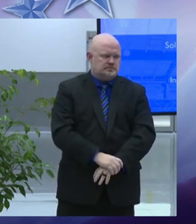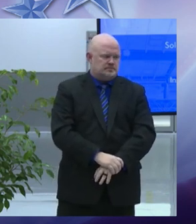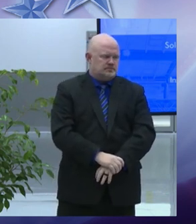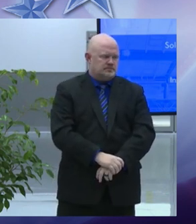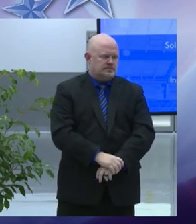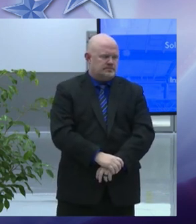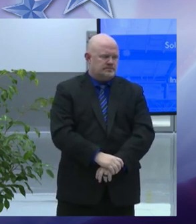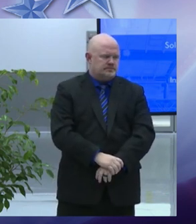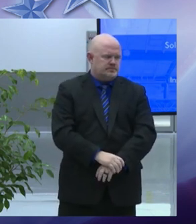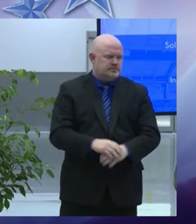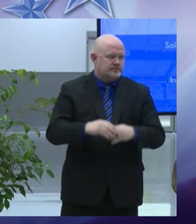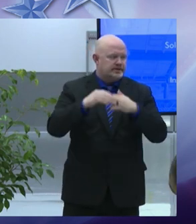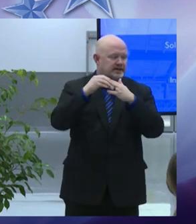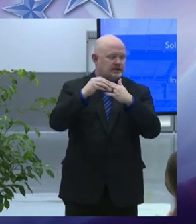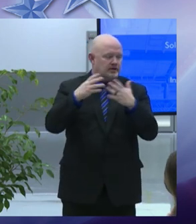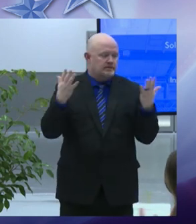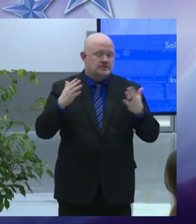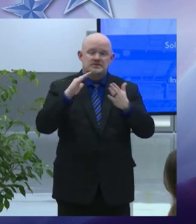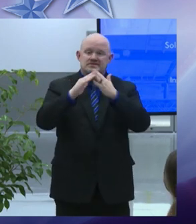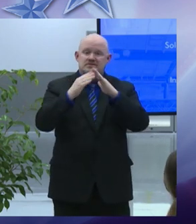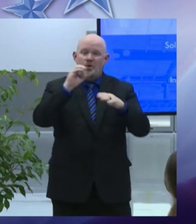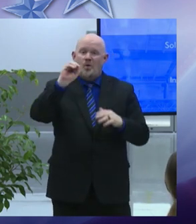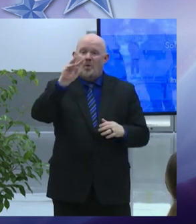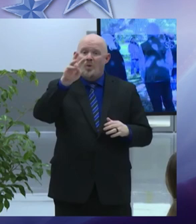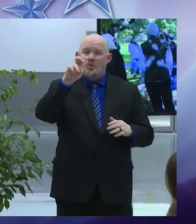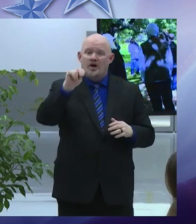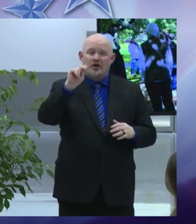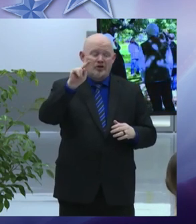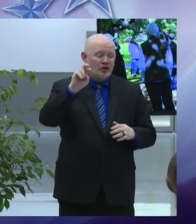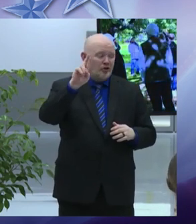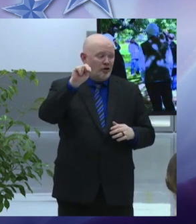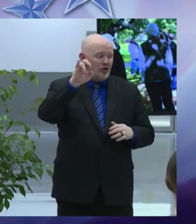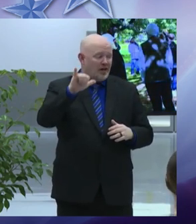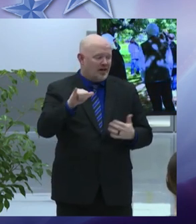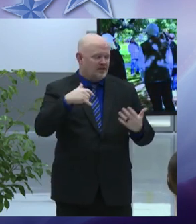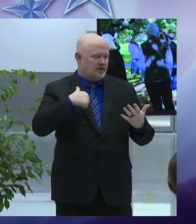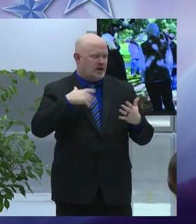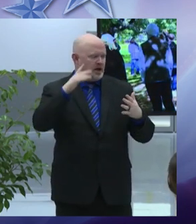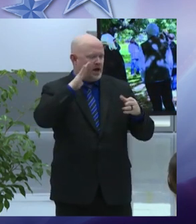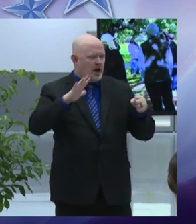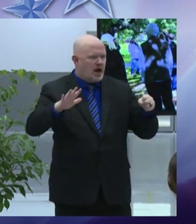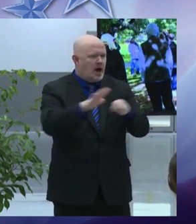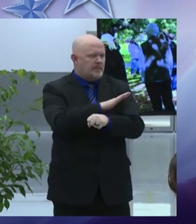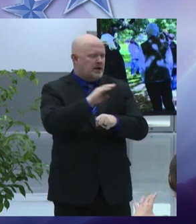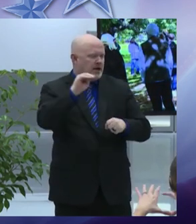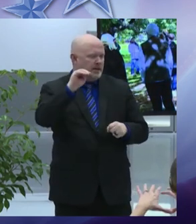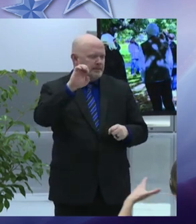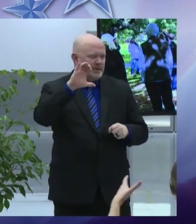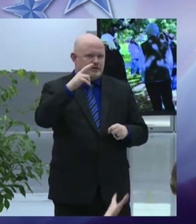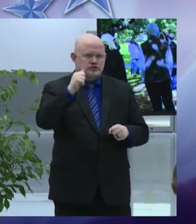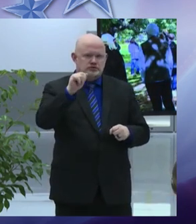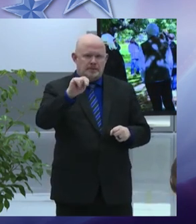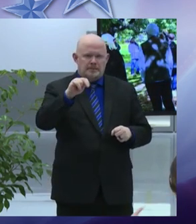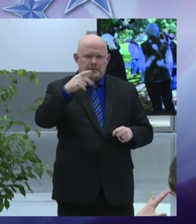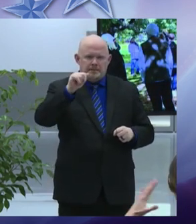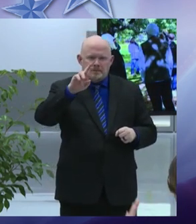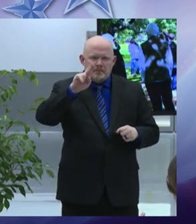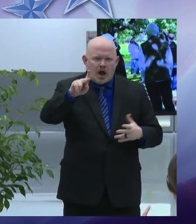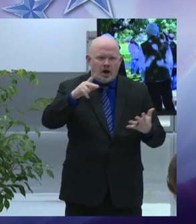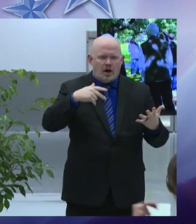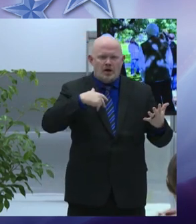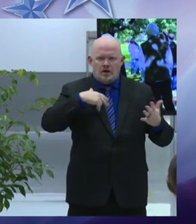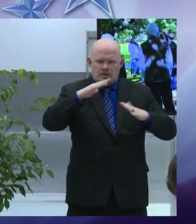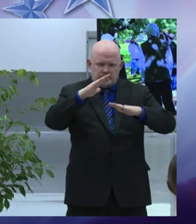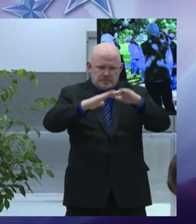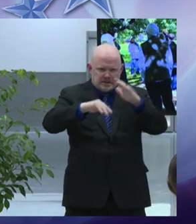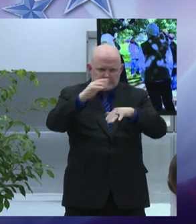with the able leadership of city planner owen kearney we will complete the meacham park waterfront pavilion on on onondaga creek at seneca turnpike i am